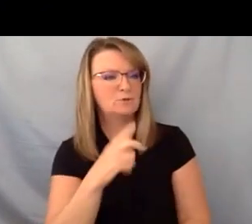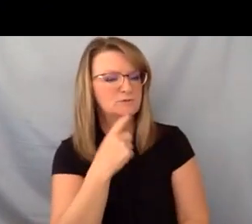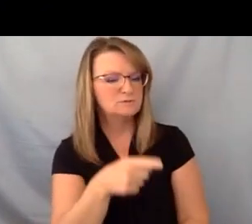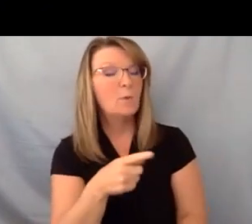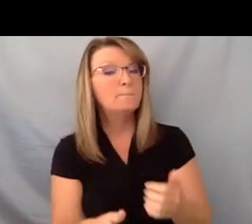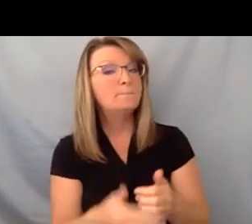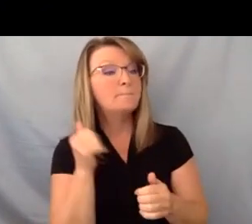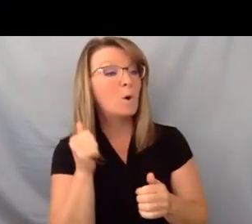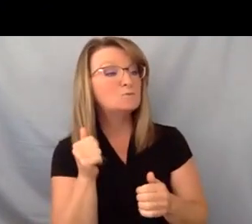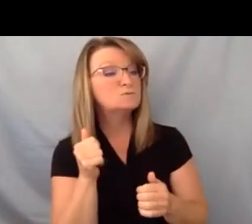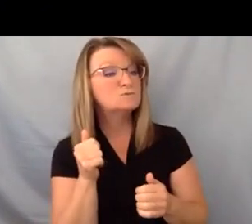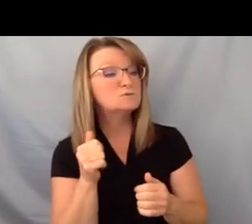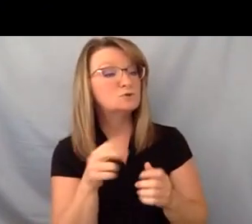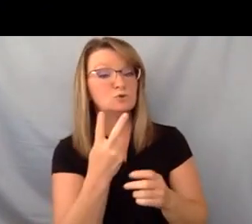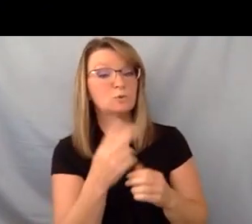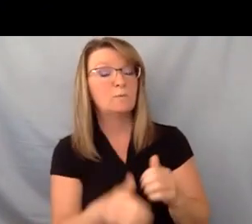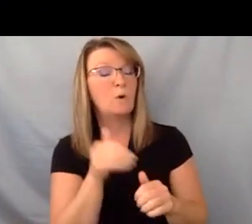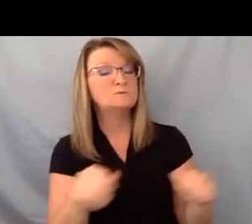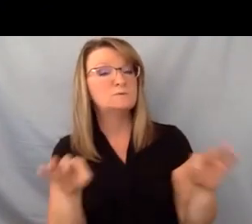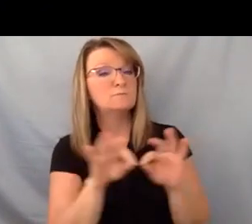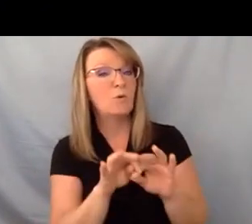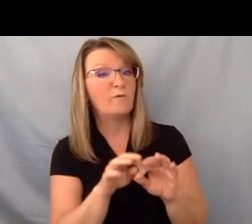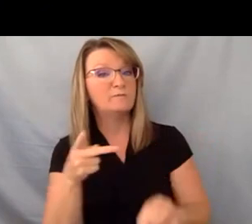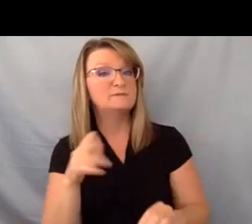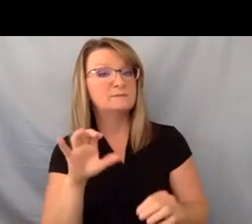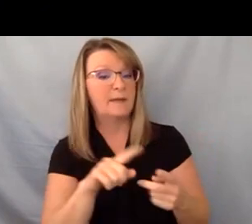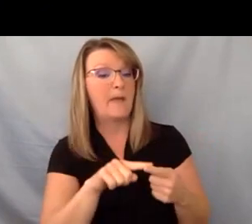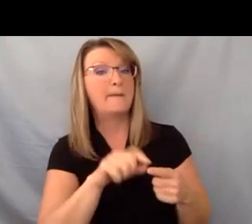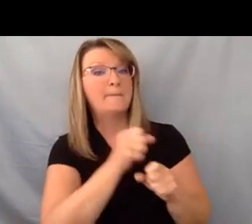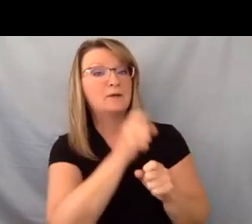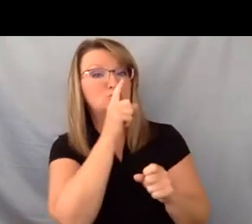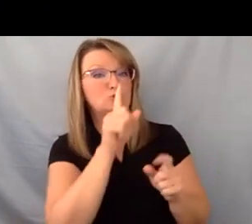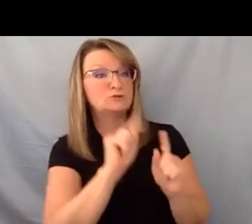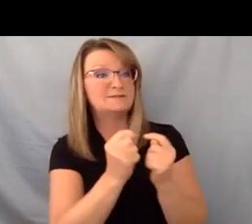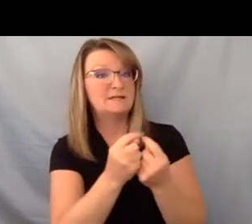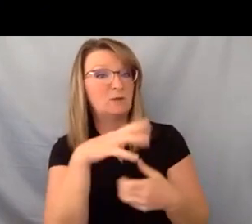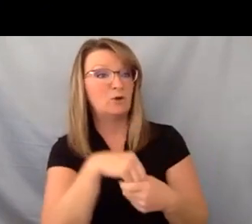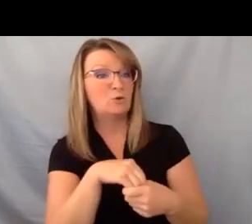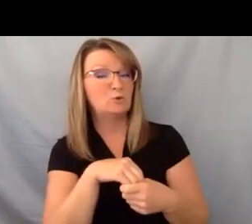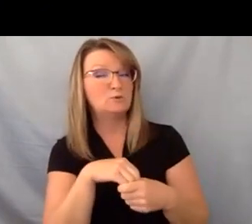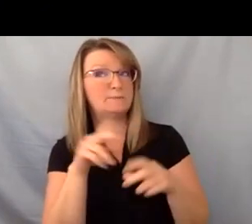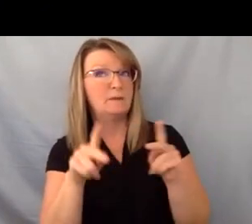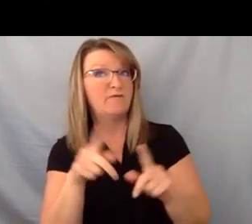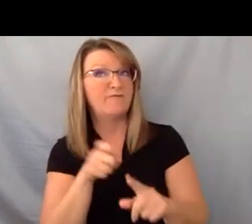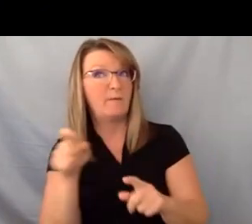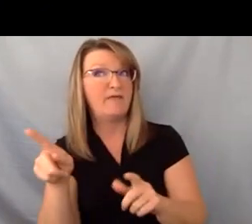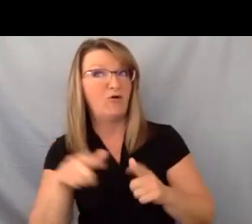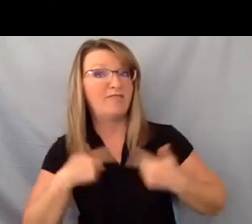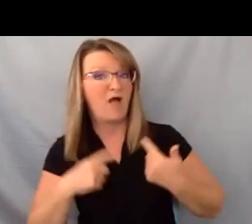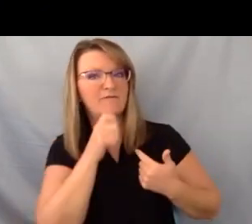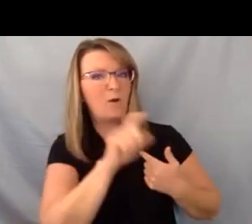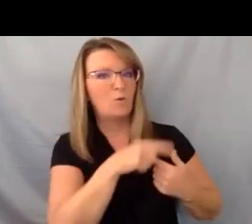the most the two of the most important elements of a person-centered plan are making sure that the team includes people from a person's life not just professionals